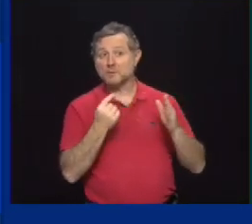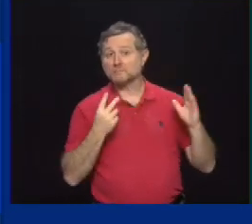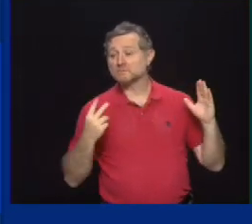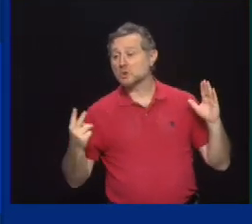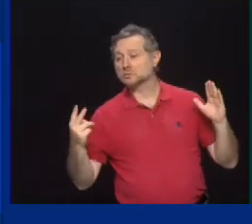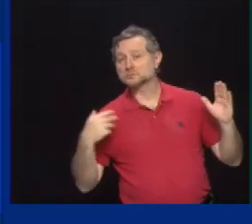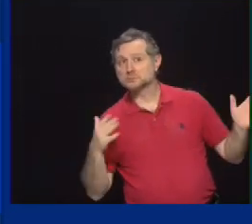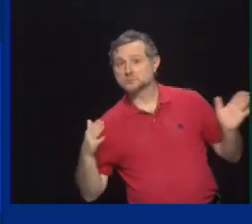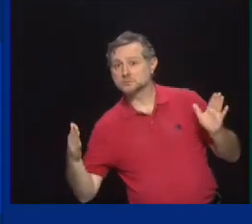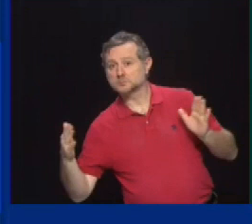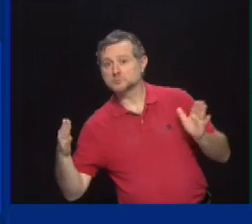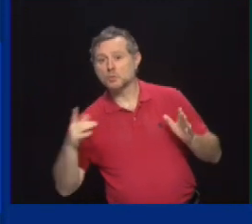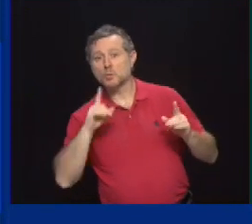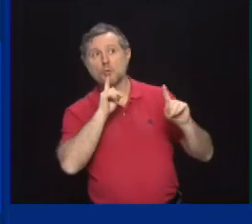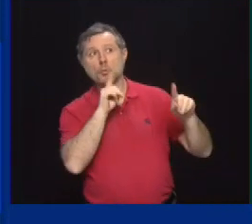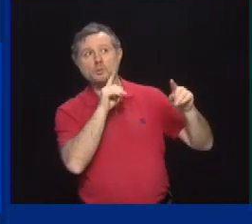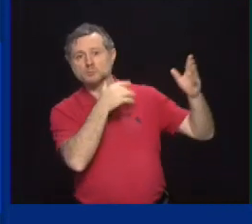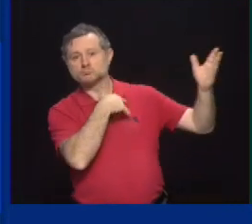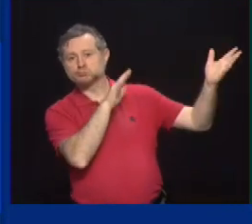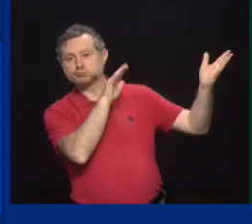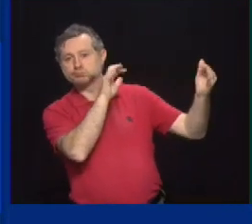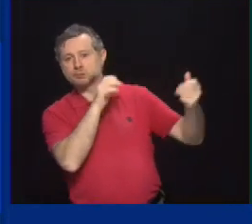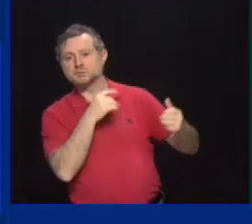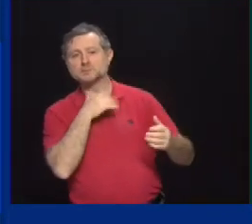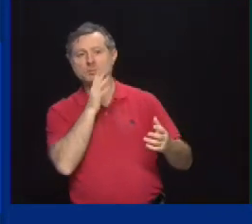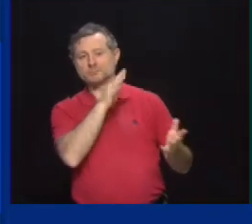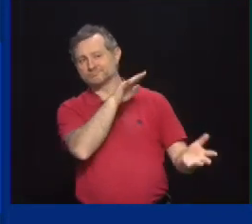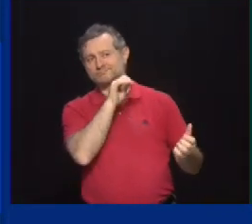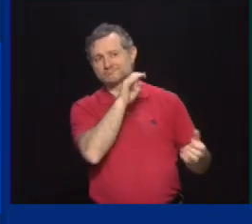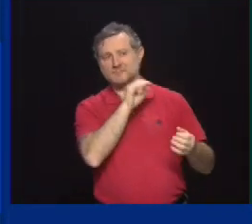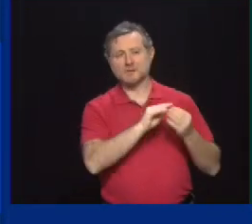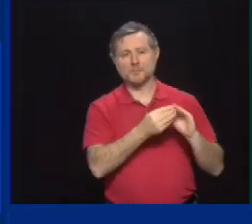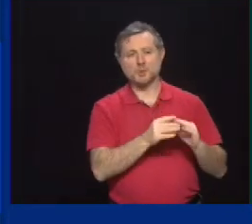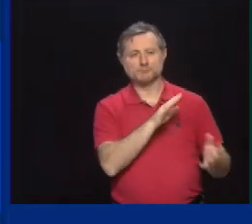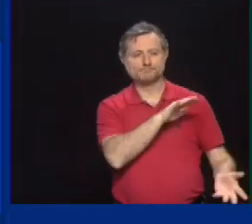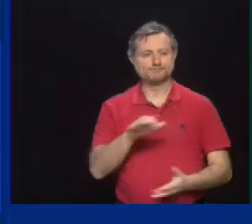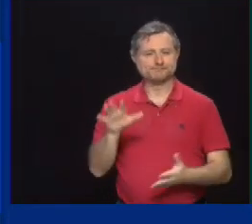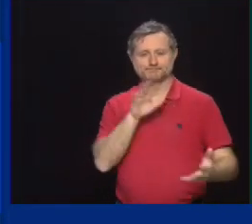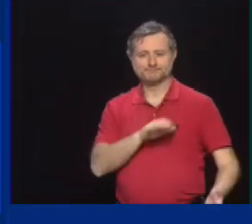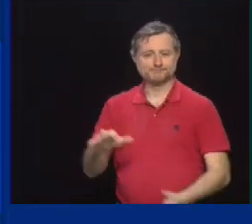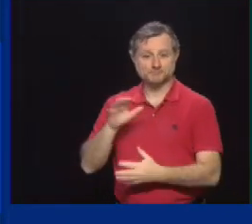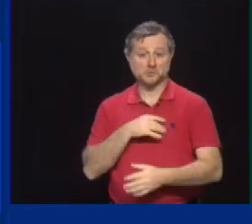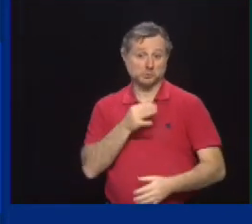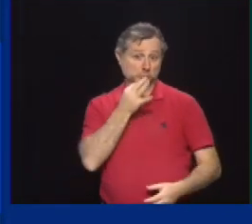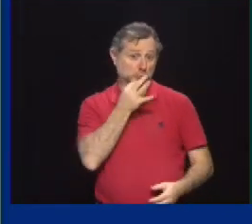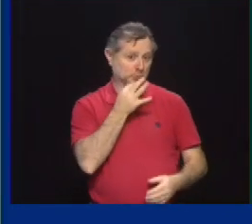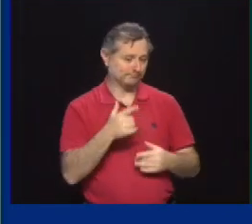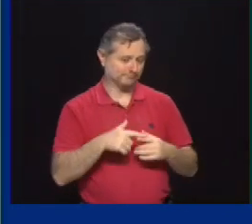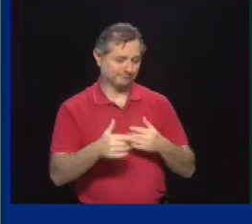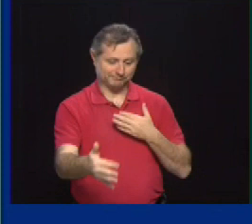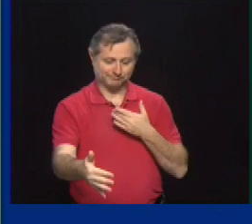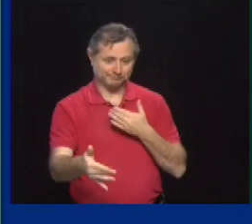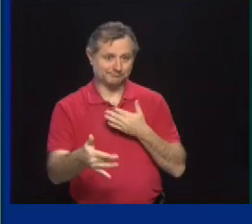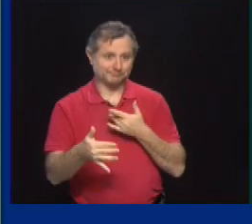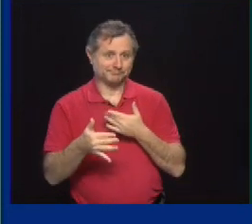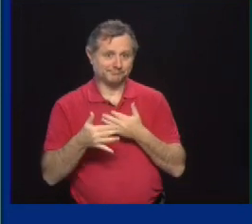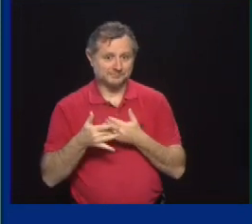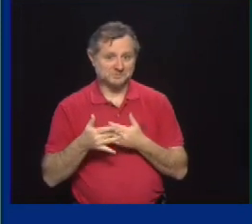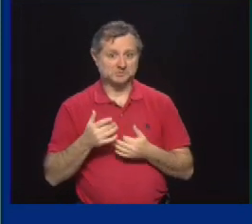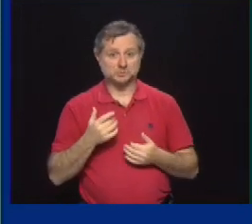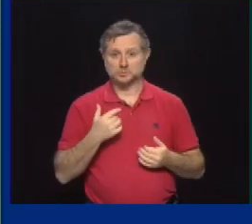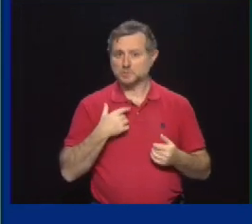numbers on the supplies we've been ordering, but it is imminent. It is happening soon. And this is extremely exciting news. We've been waiting this for a long time.